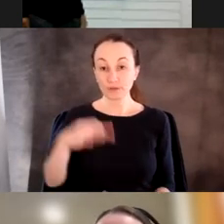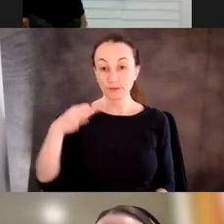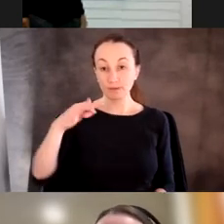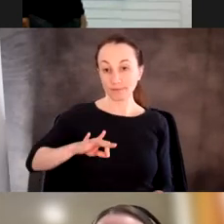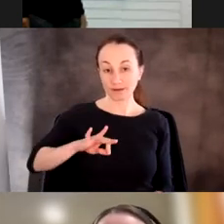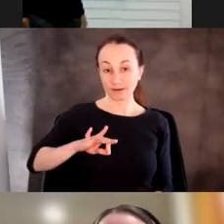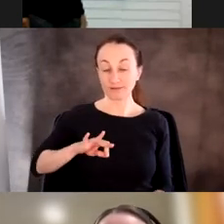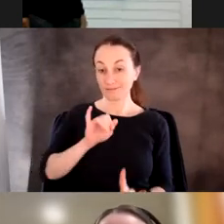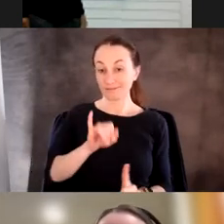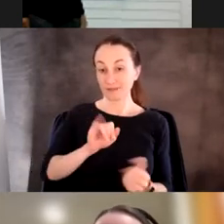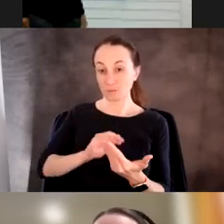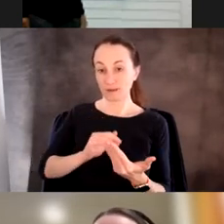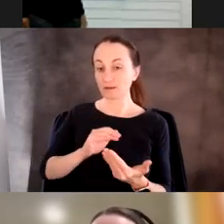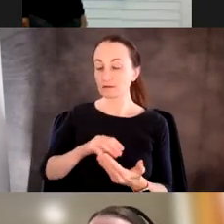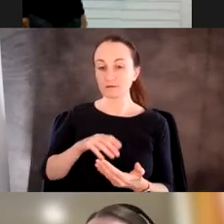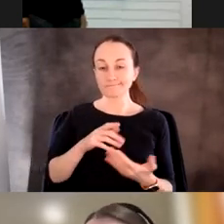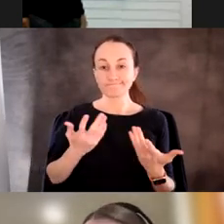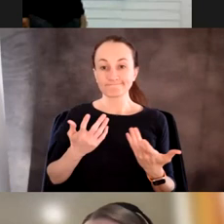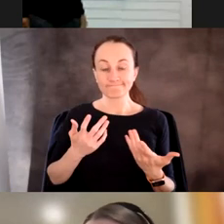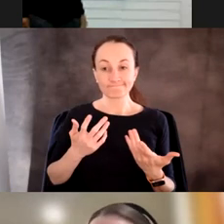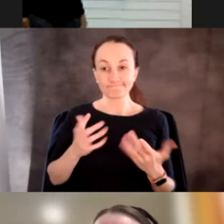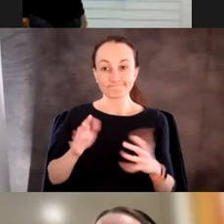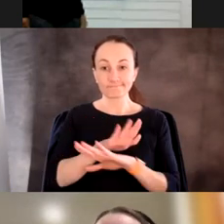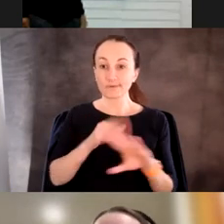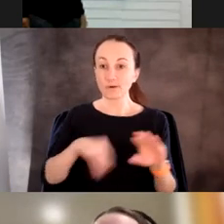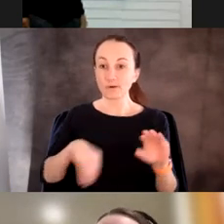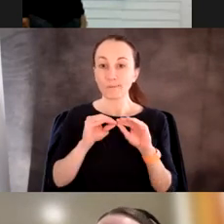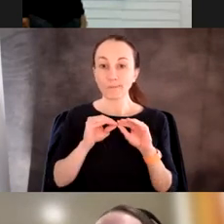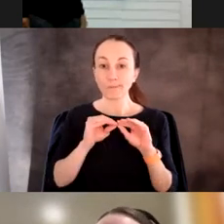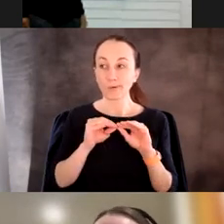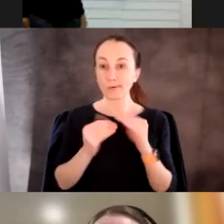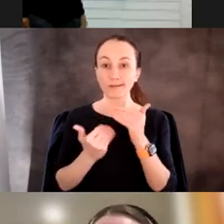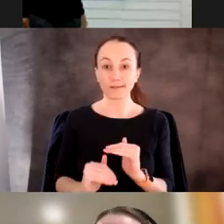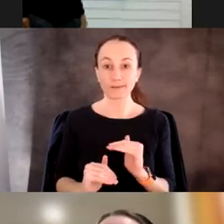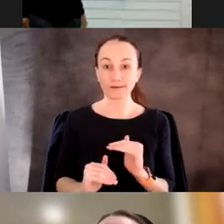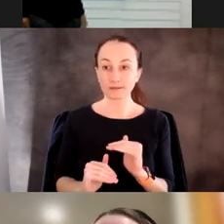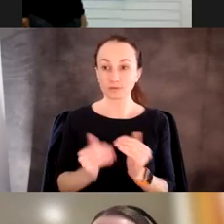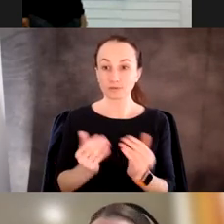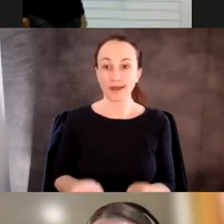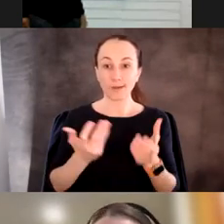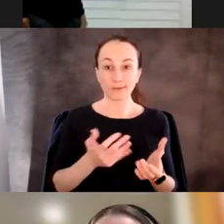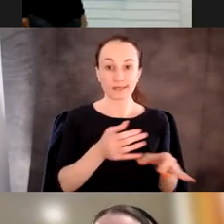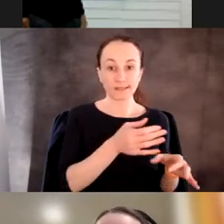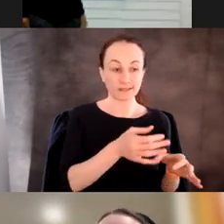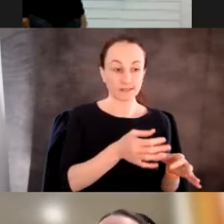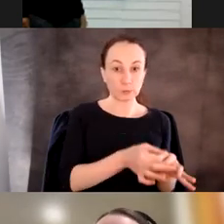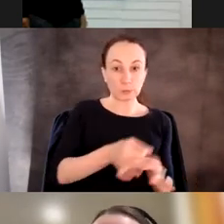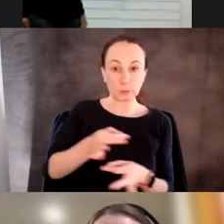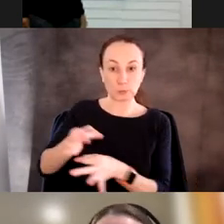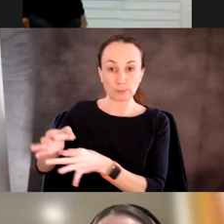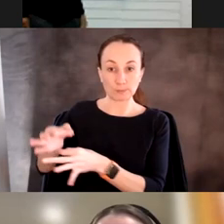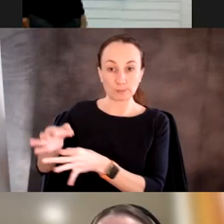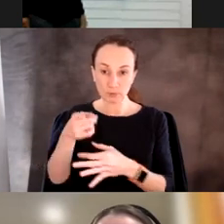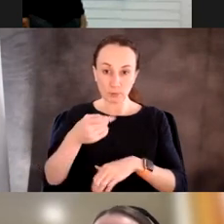doing it this way is you no longer are limited by how many tubes you are willing to set up. And you can